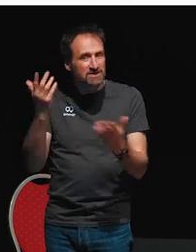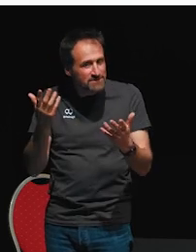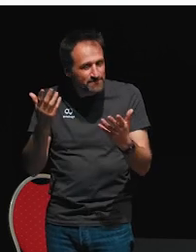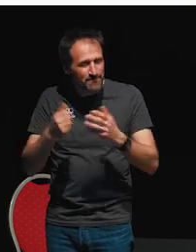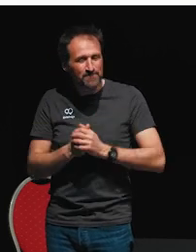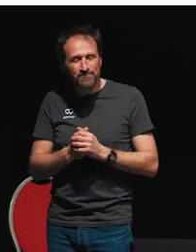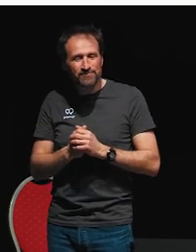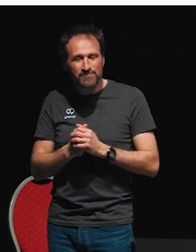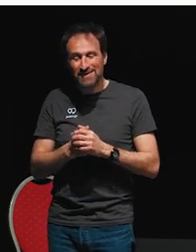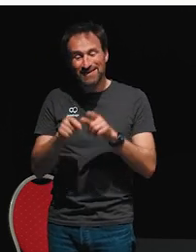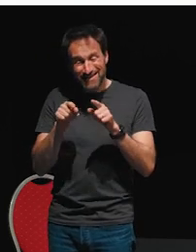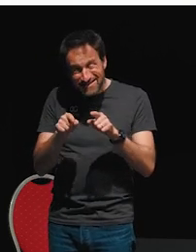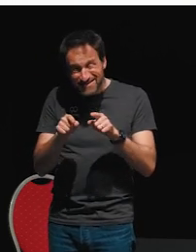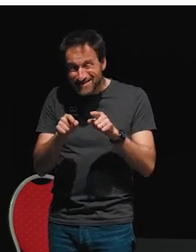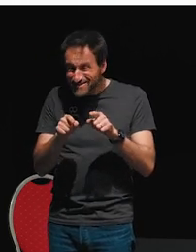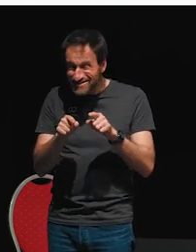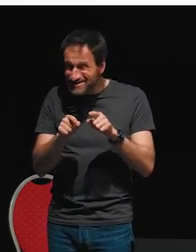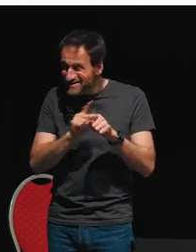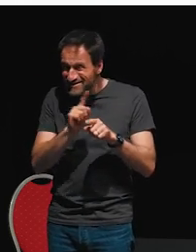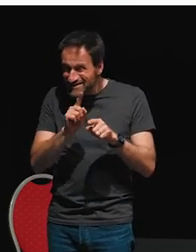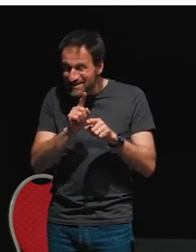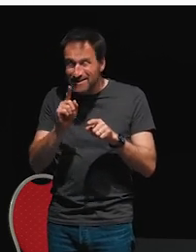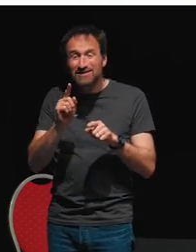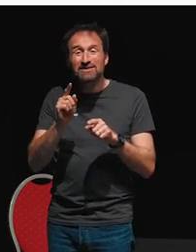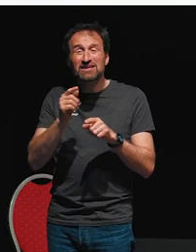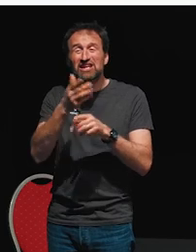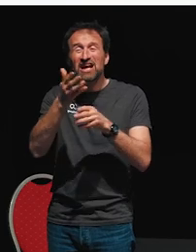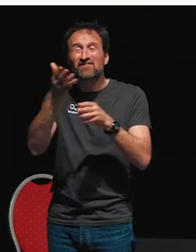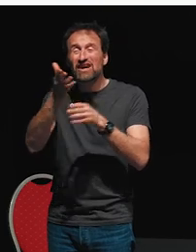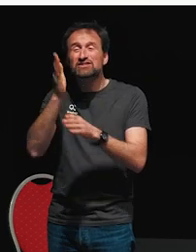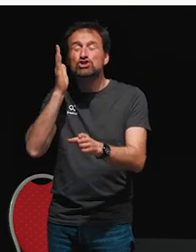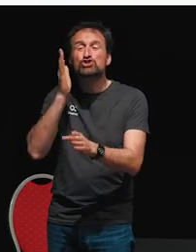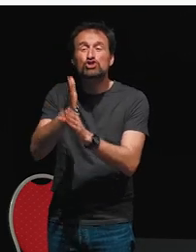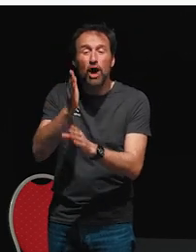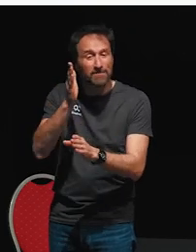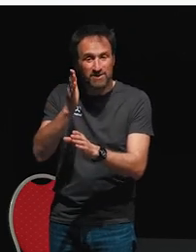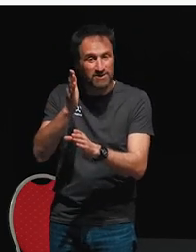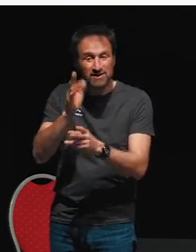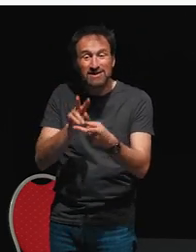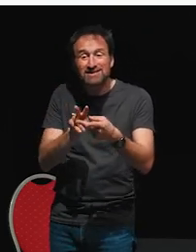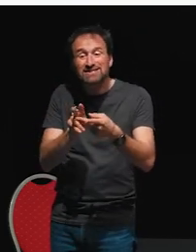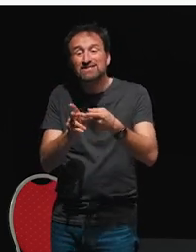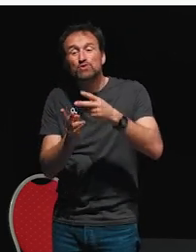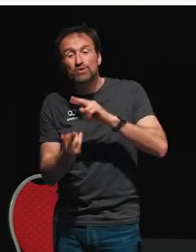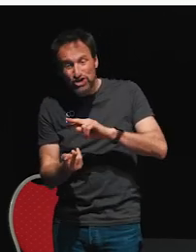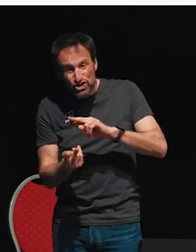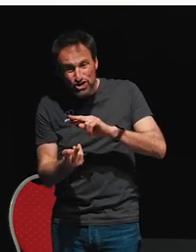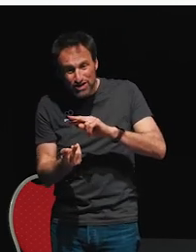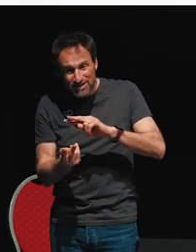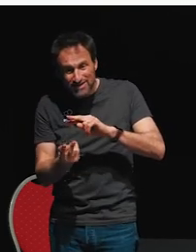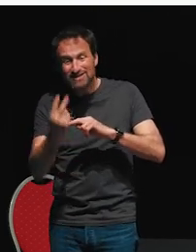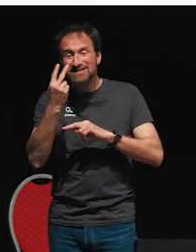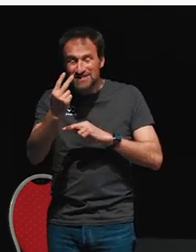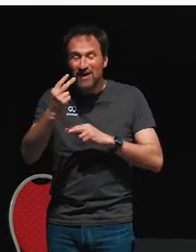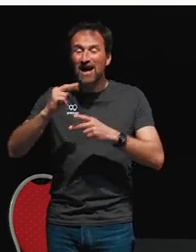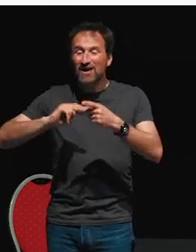This really isn't about stopping anything at all. It's about switching between two different